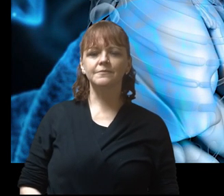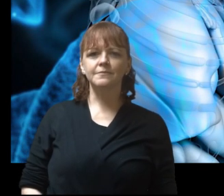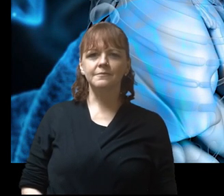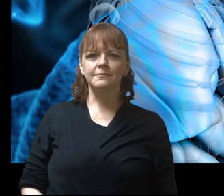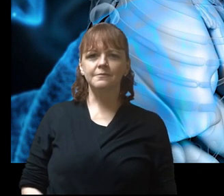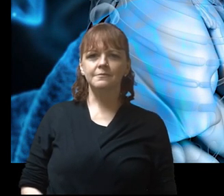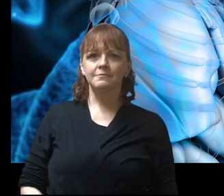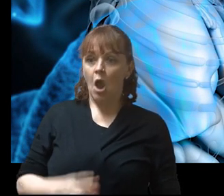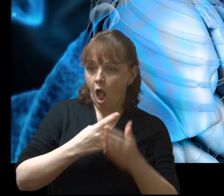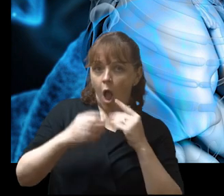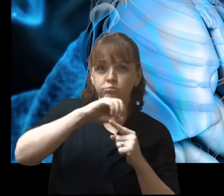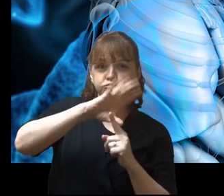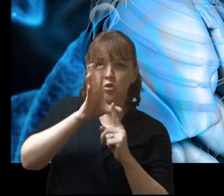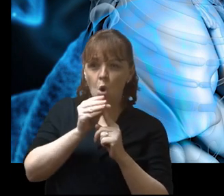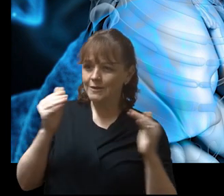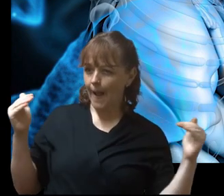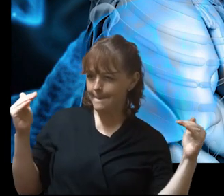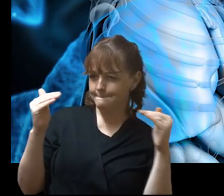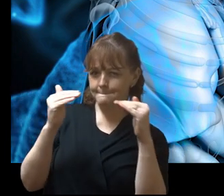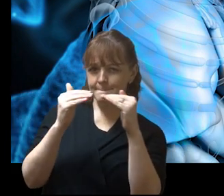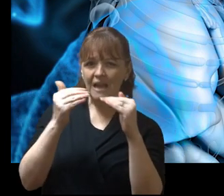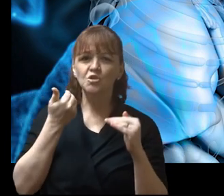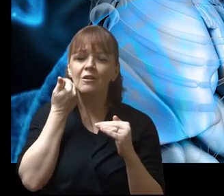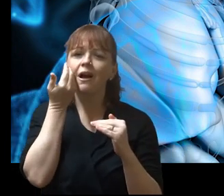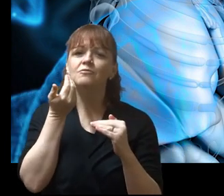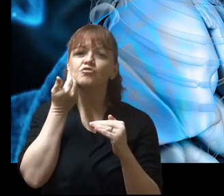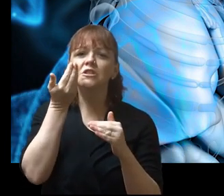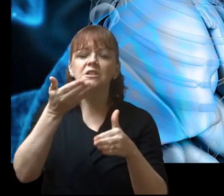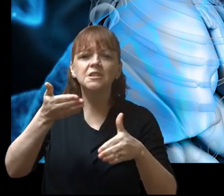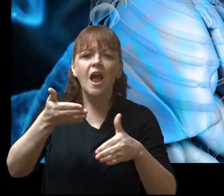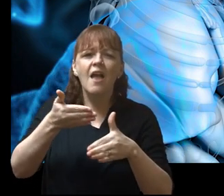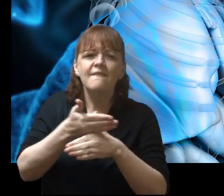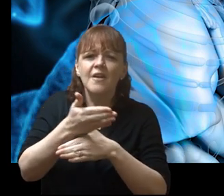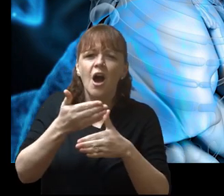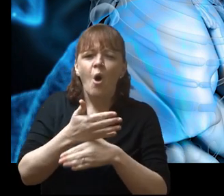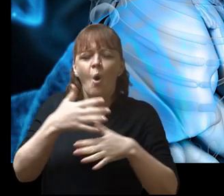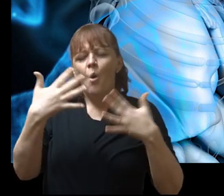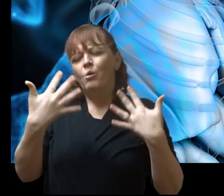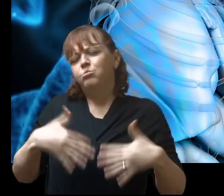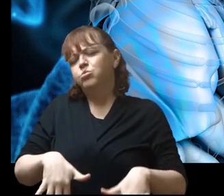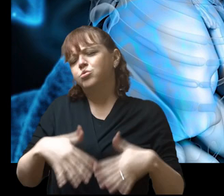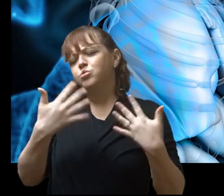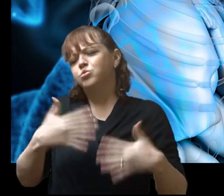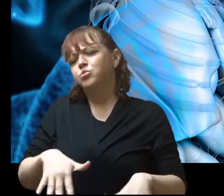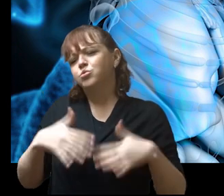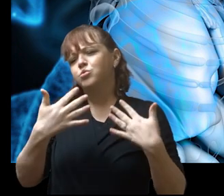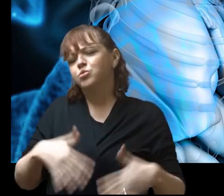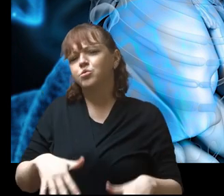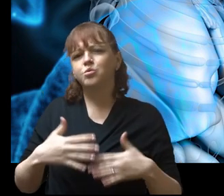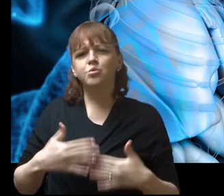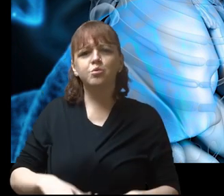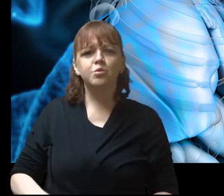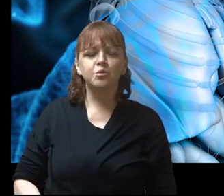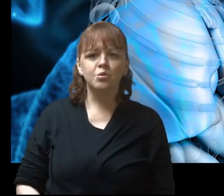Each making a match to their everyday, extraordinary, exceptional functions.